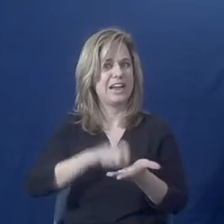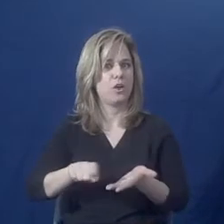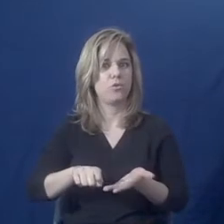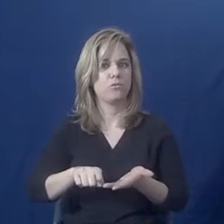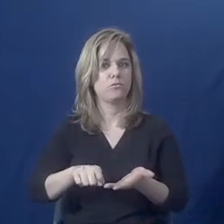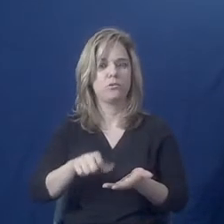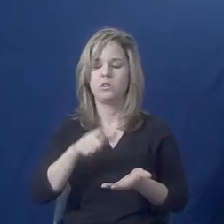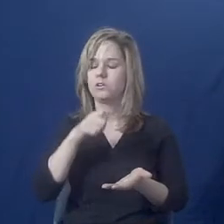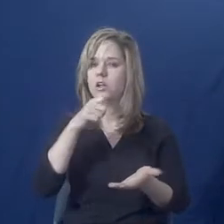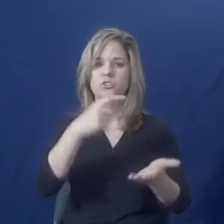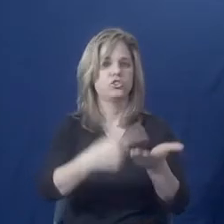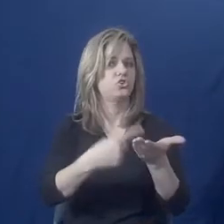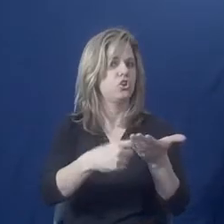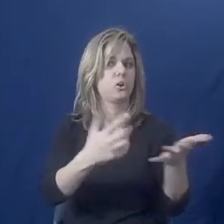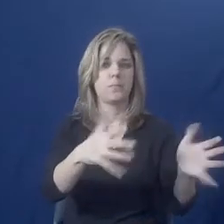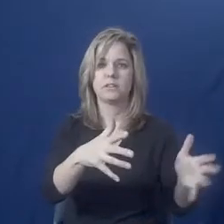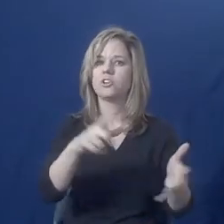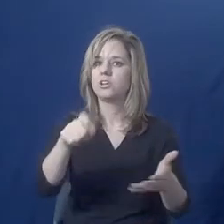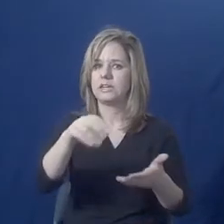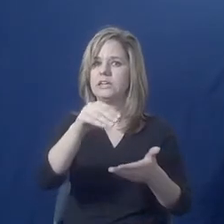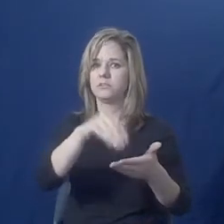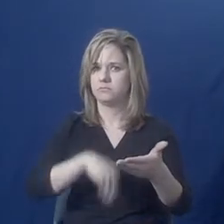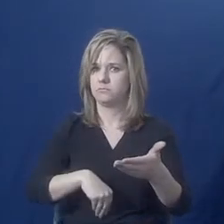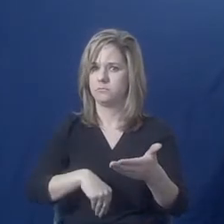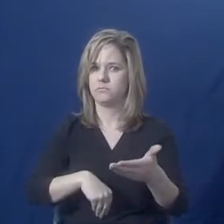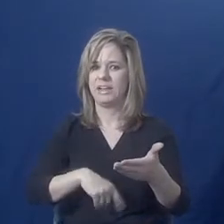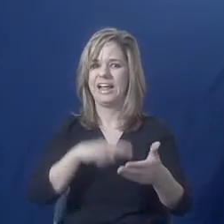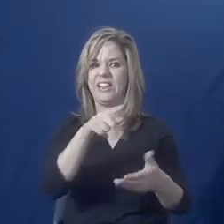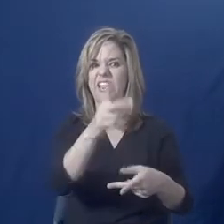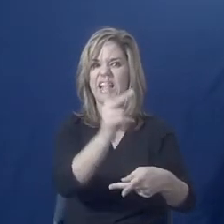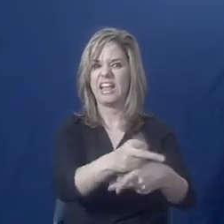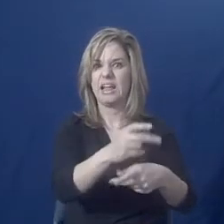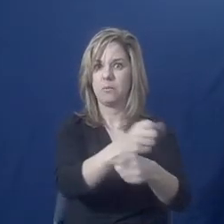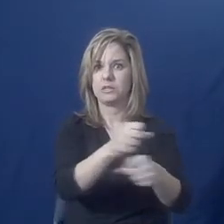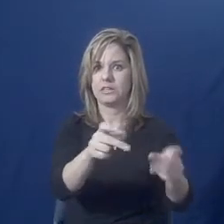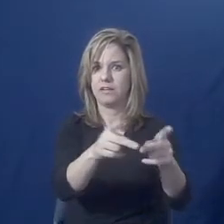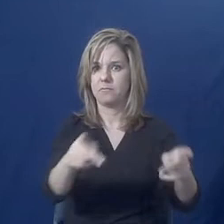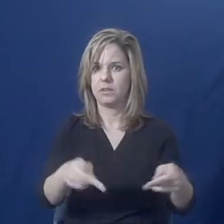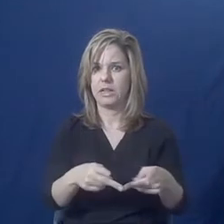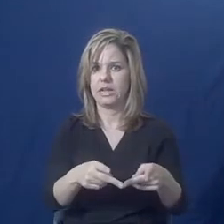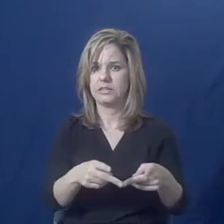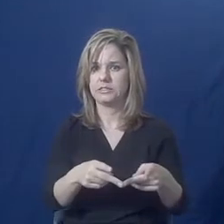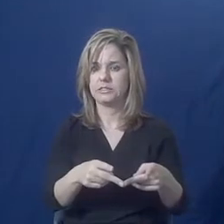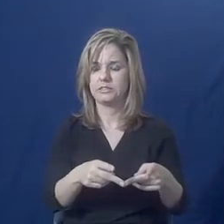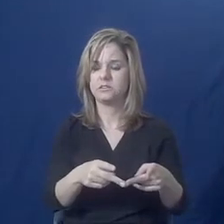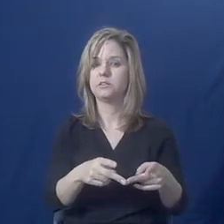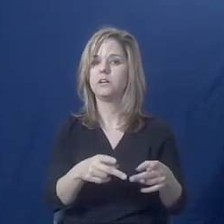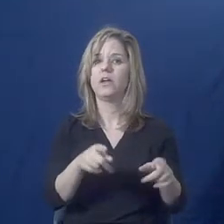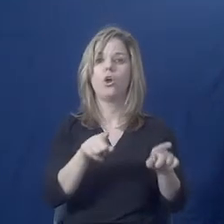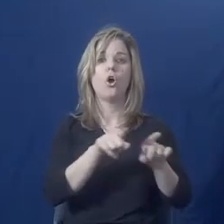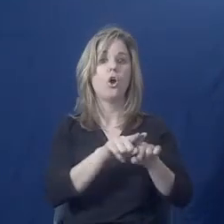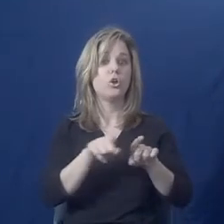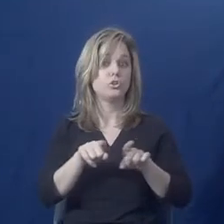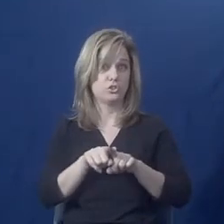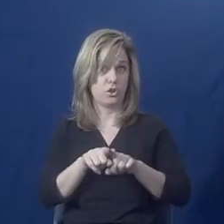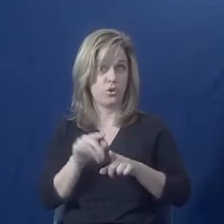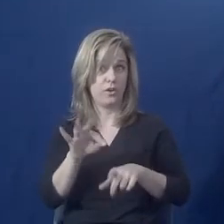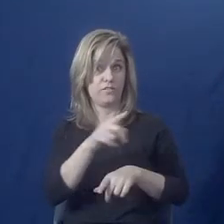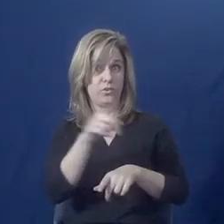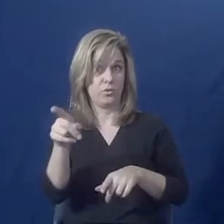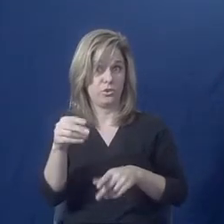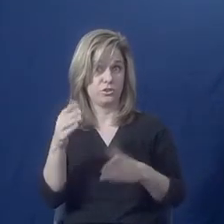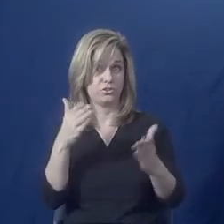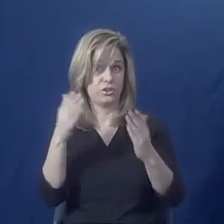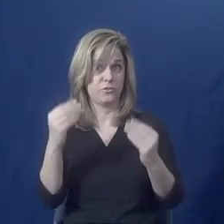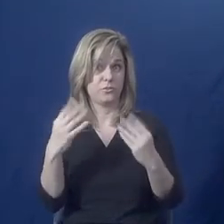person should be able to keep it in the safe place. But you should also make sure as a service provider that you help them